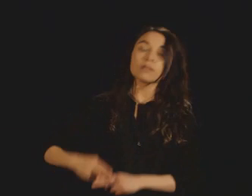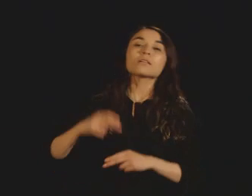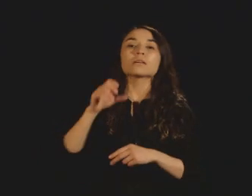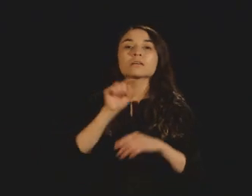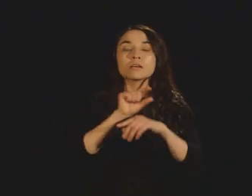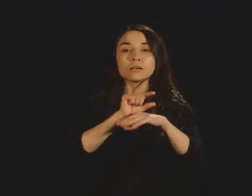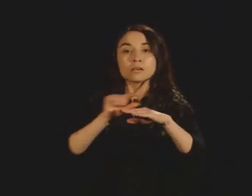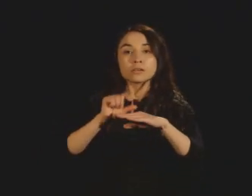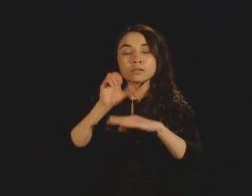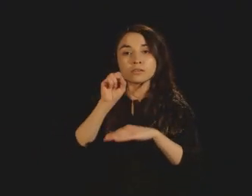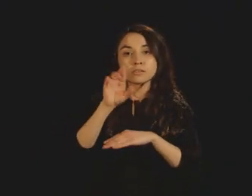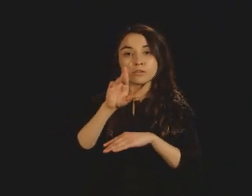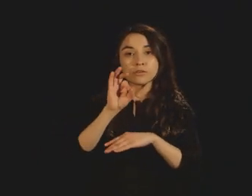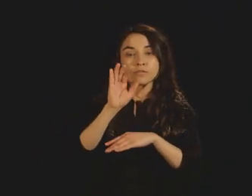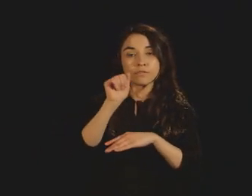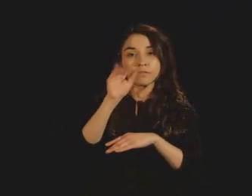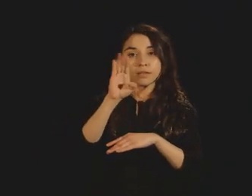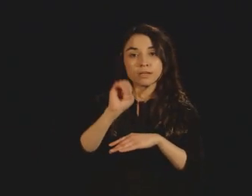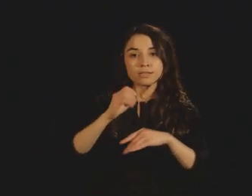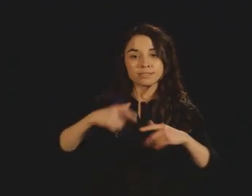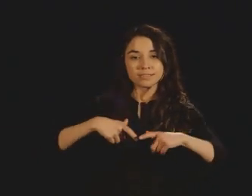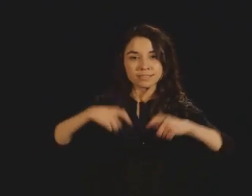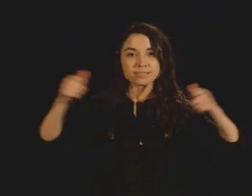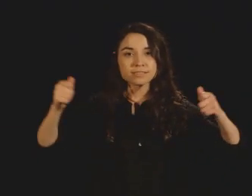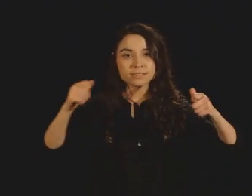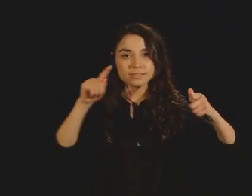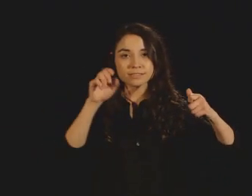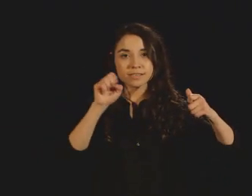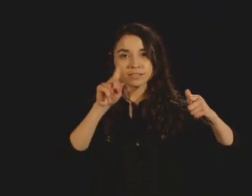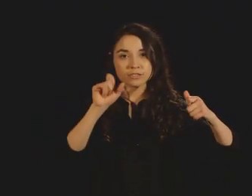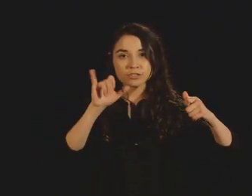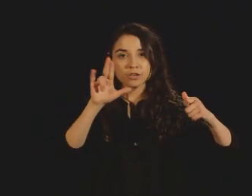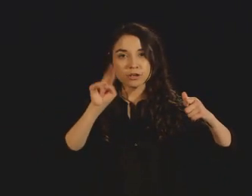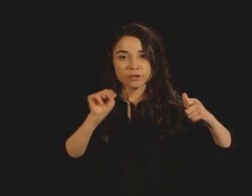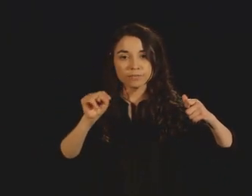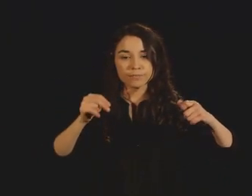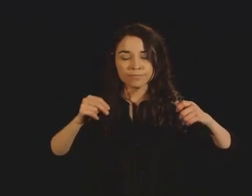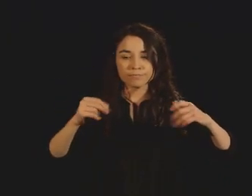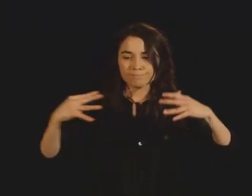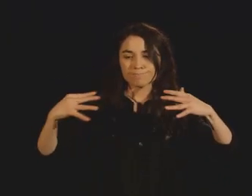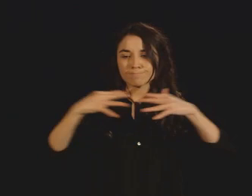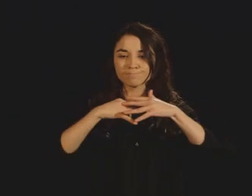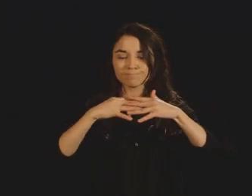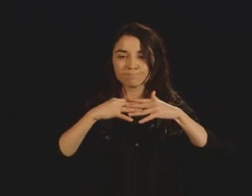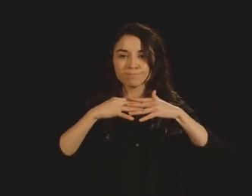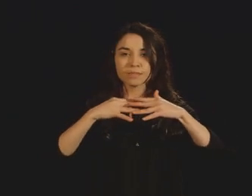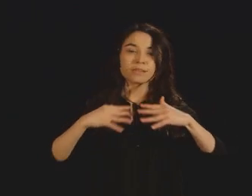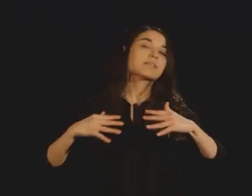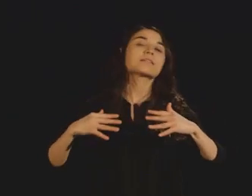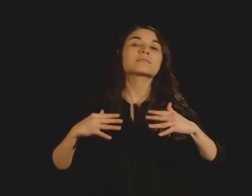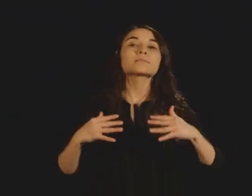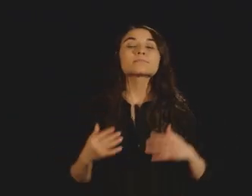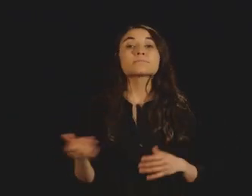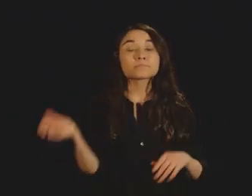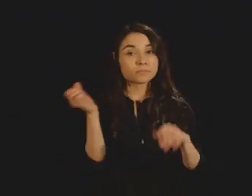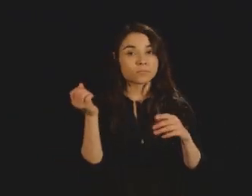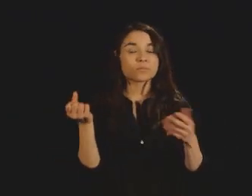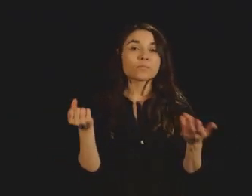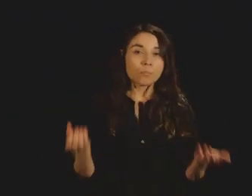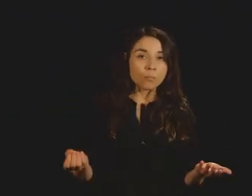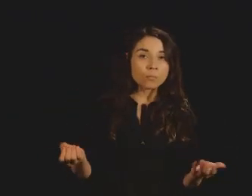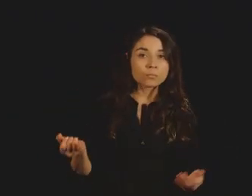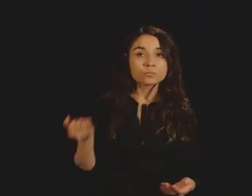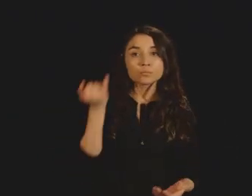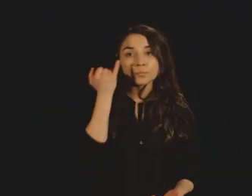by something changing with those water molecules when they're at the surface. So if I'm water and I'm oxygen